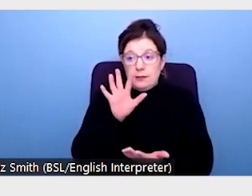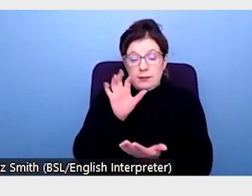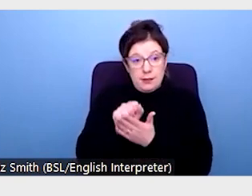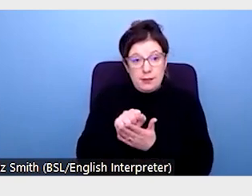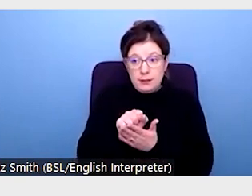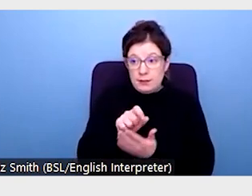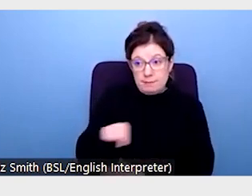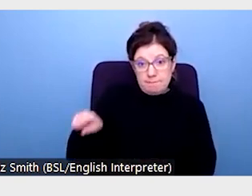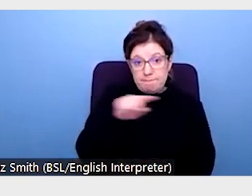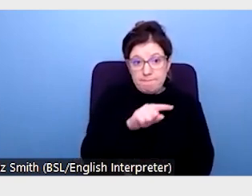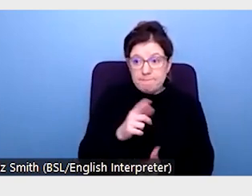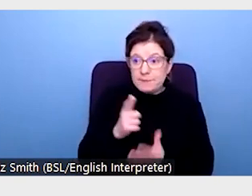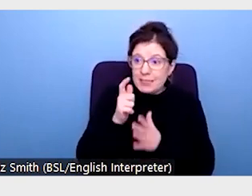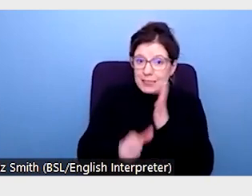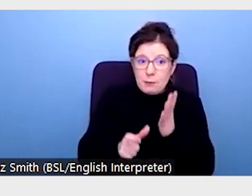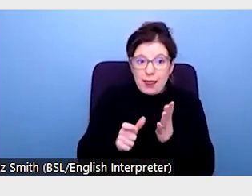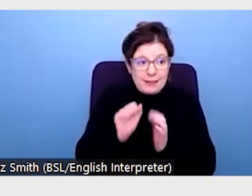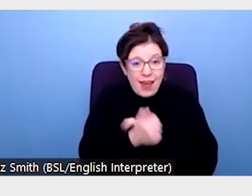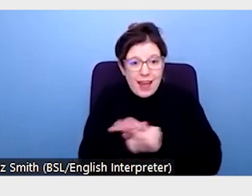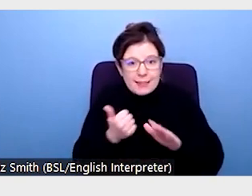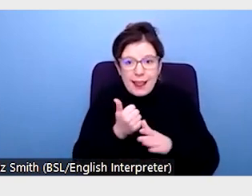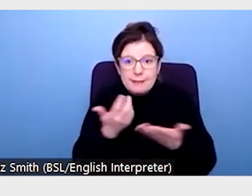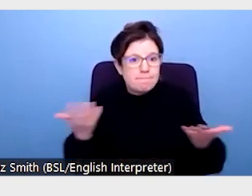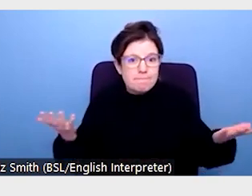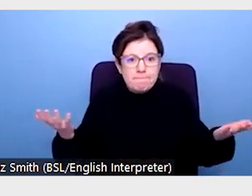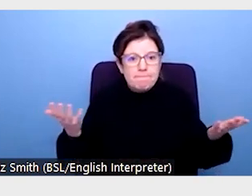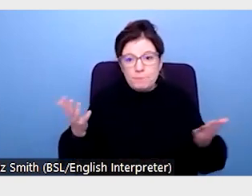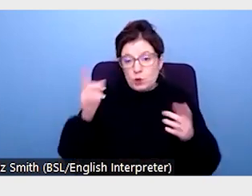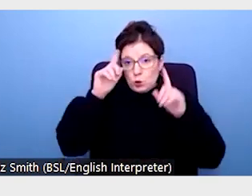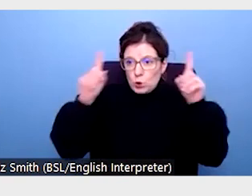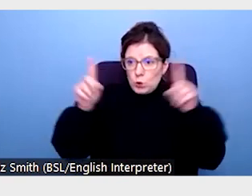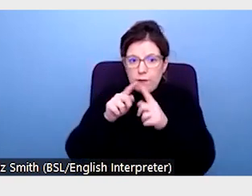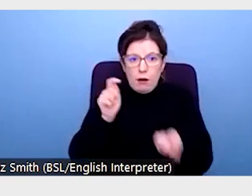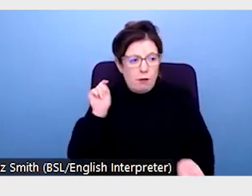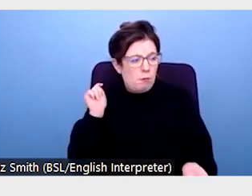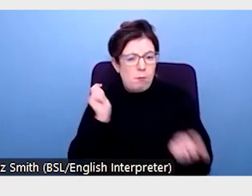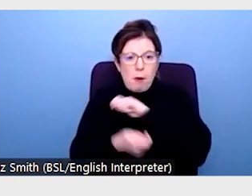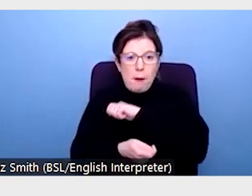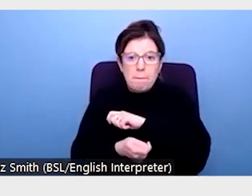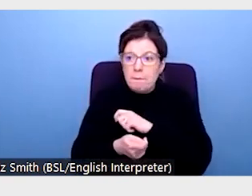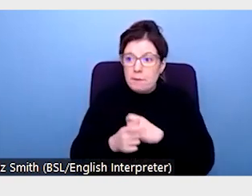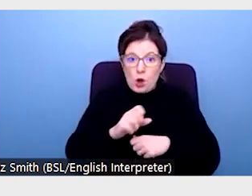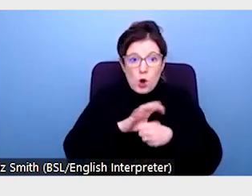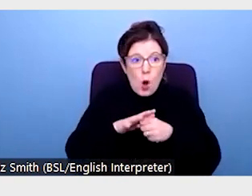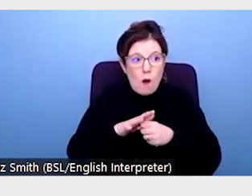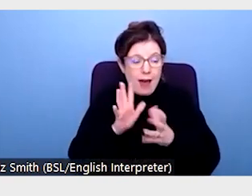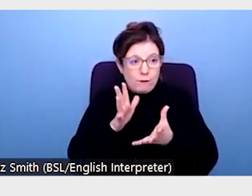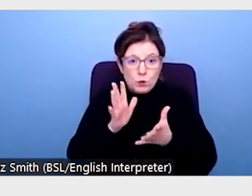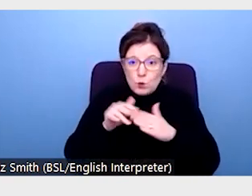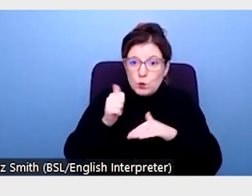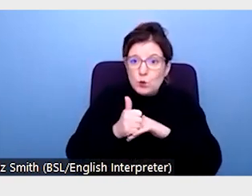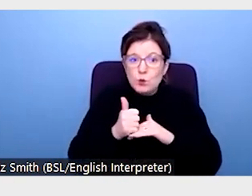potential for accessibility by forcing universities to adapt to rapidly changing circumstances. The pandemic